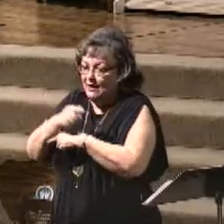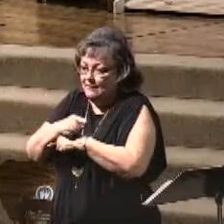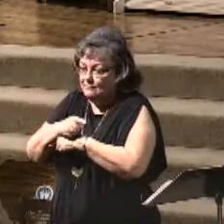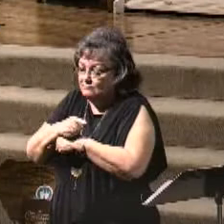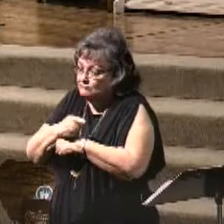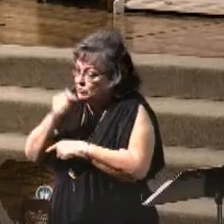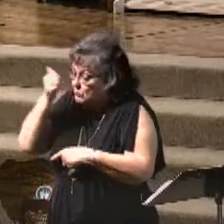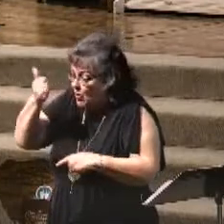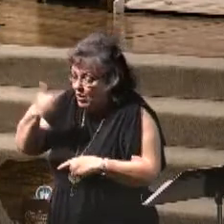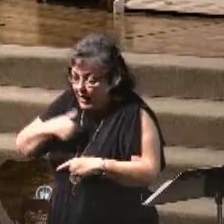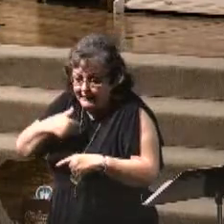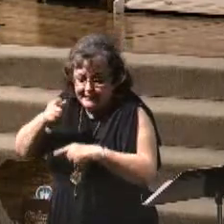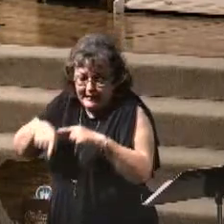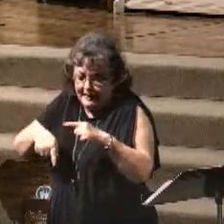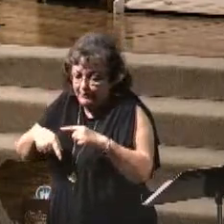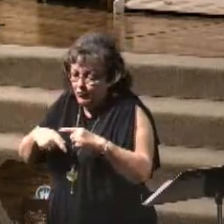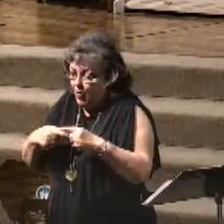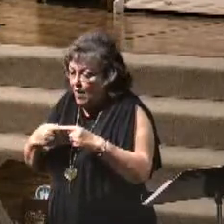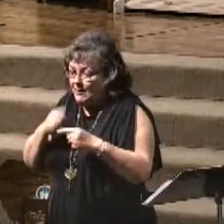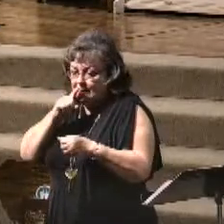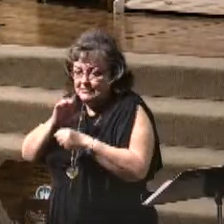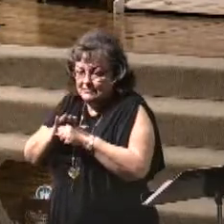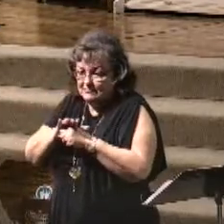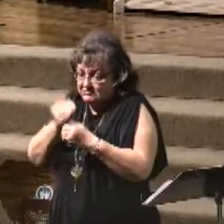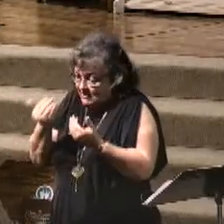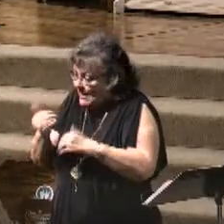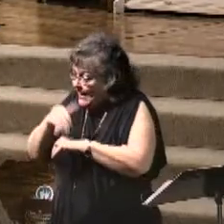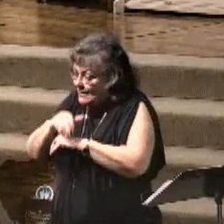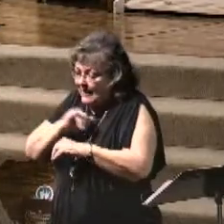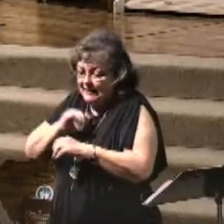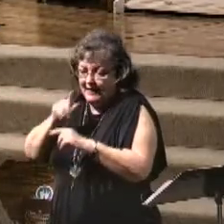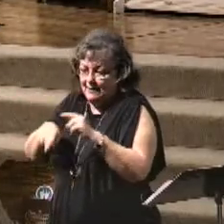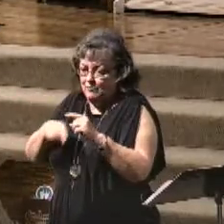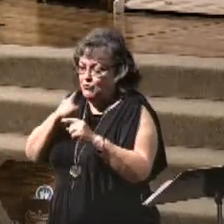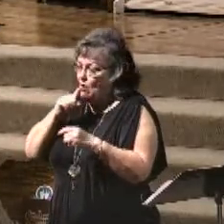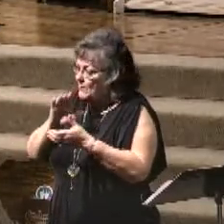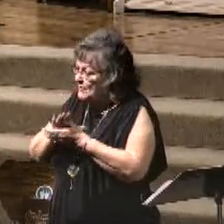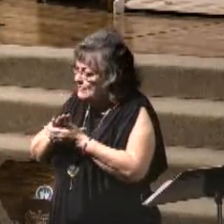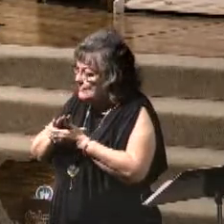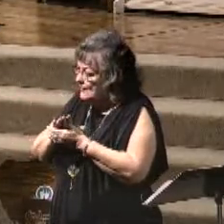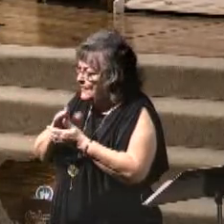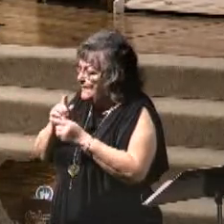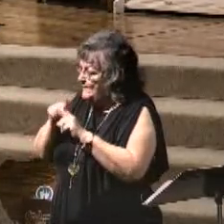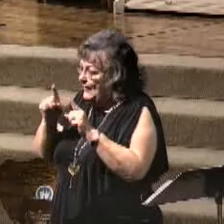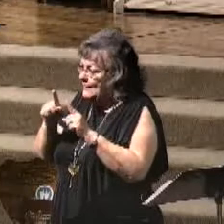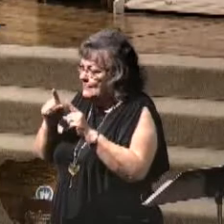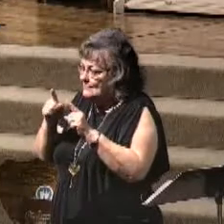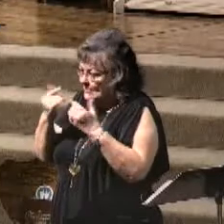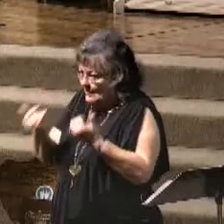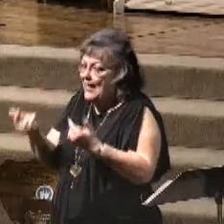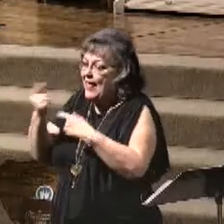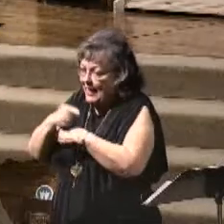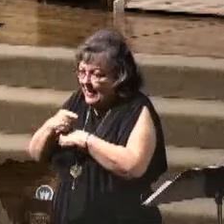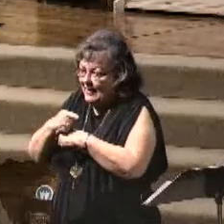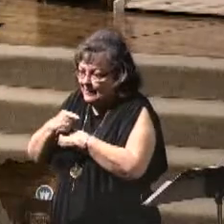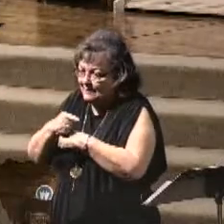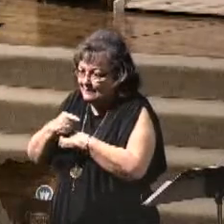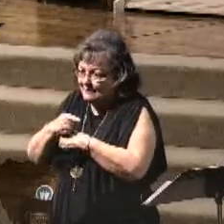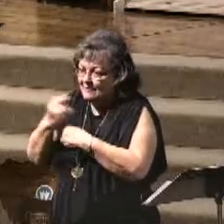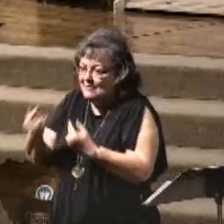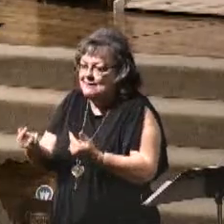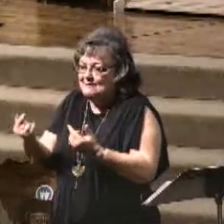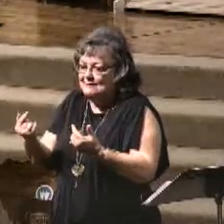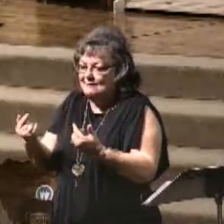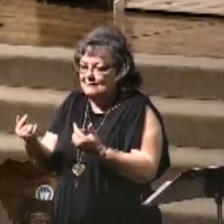it. Tonight, I cannot promise it. But I can, at this moment, tell you that today is the day of salvation,